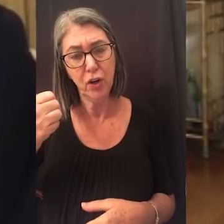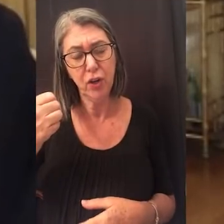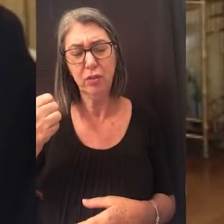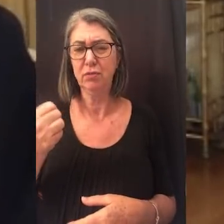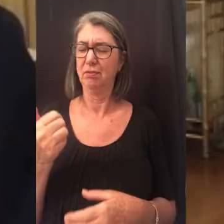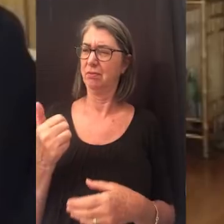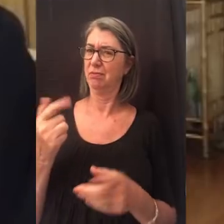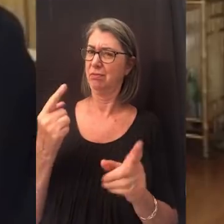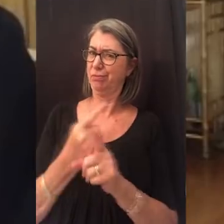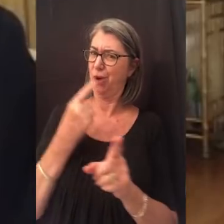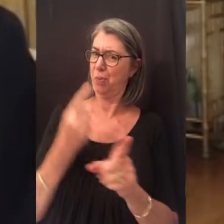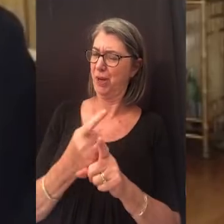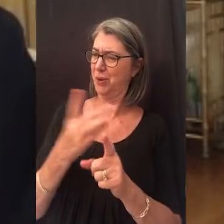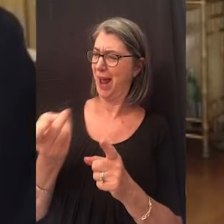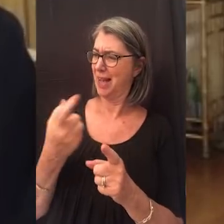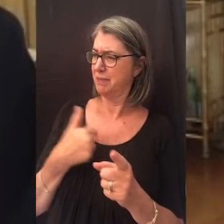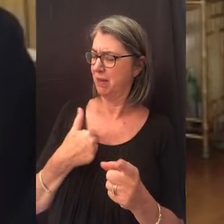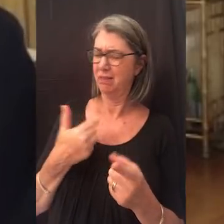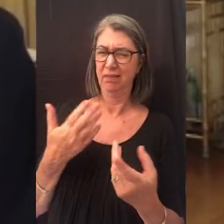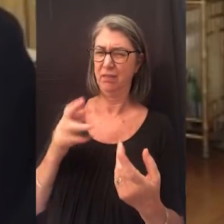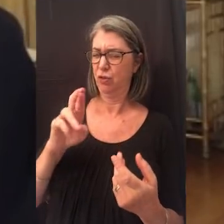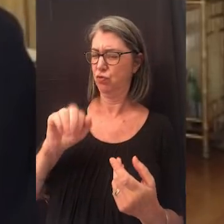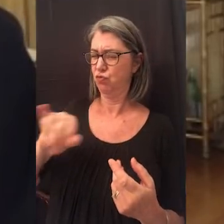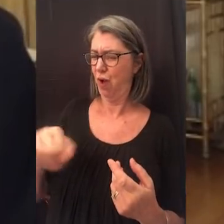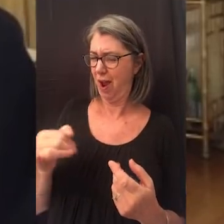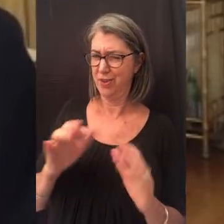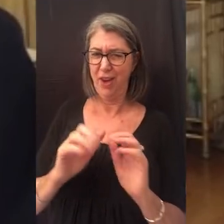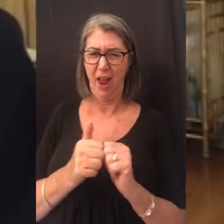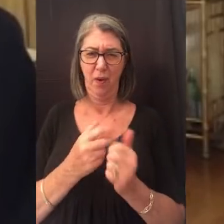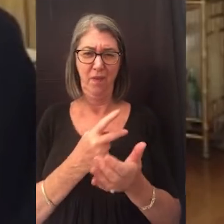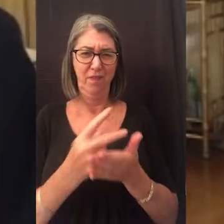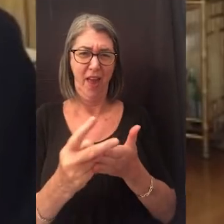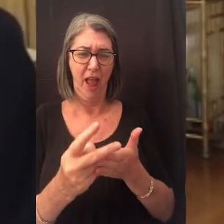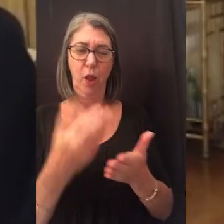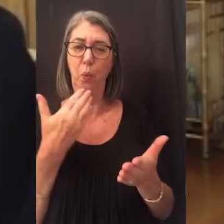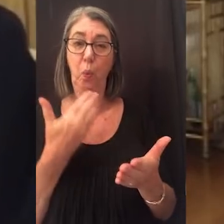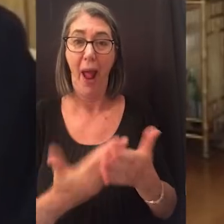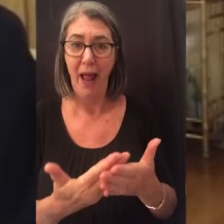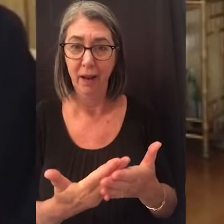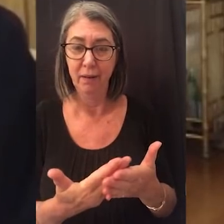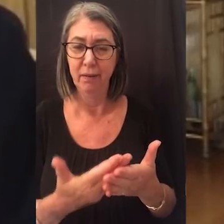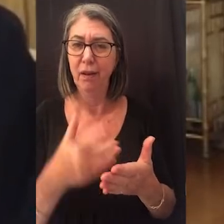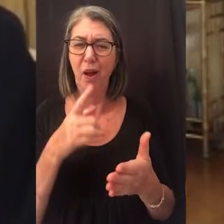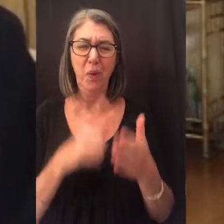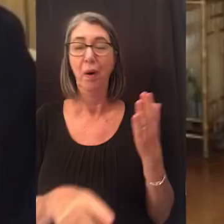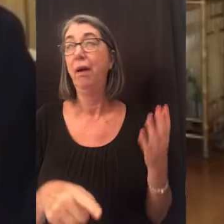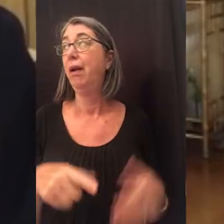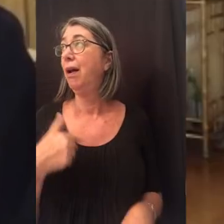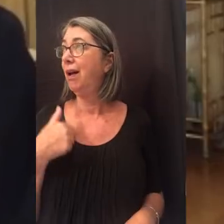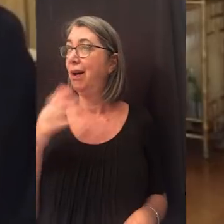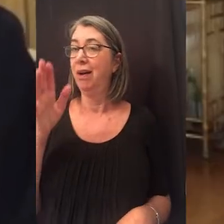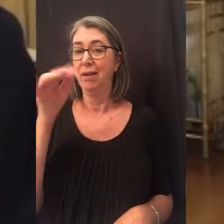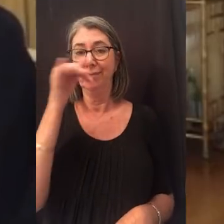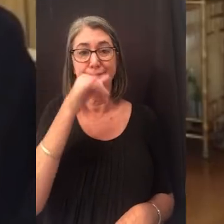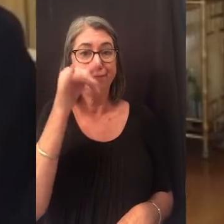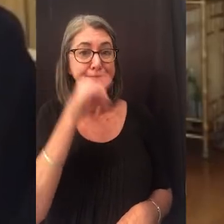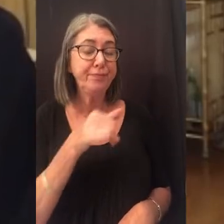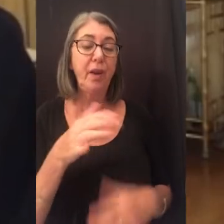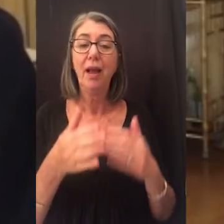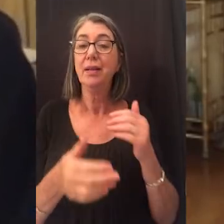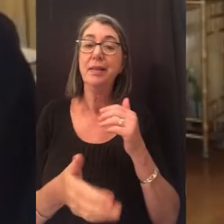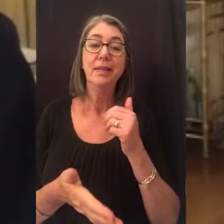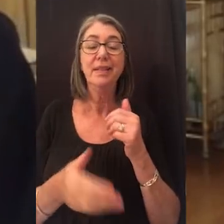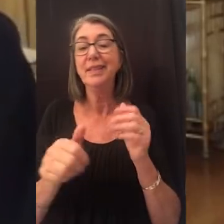You may rightfully ask, Raj, how do you fail well? What loosey-goosey self-help